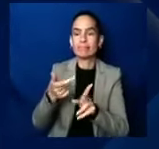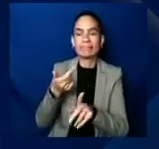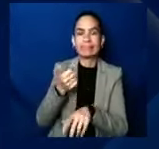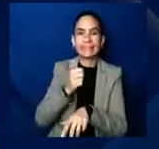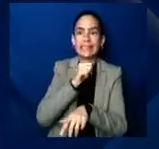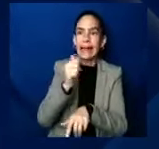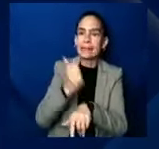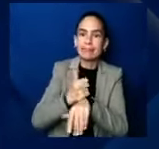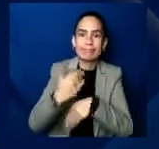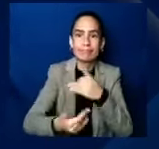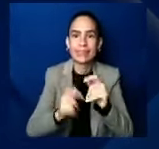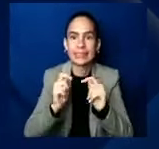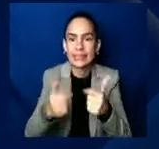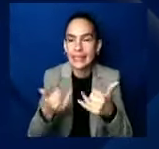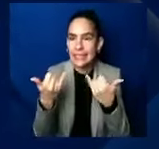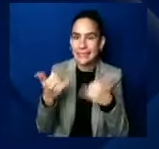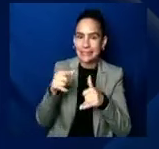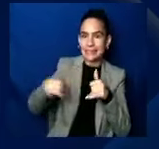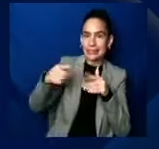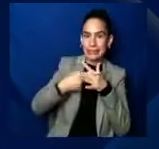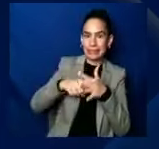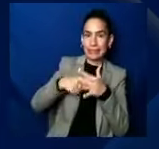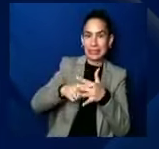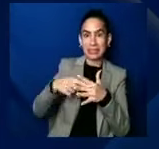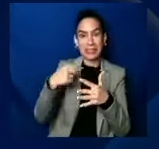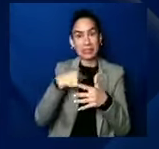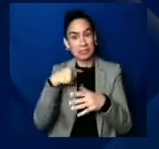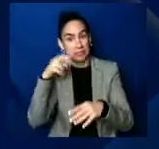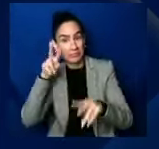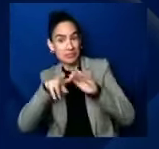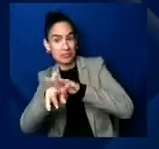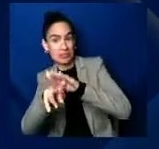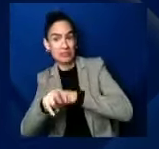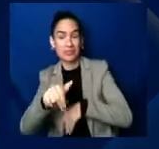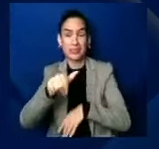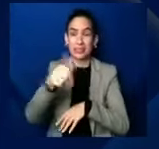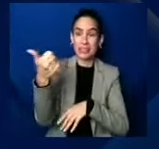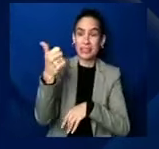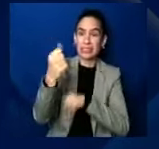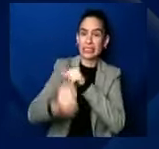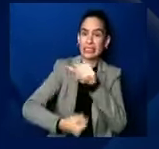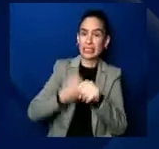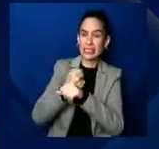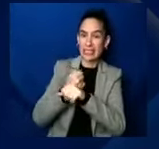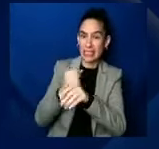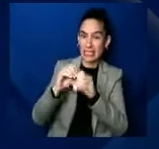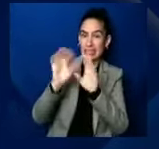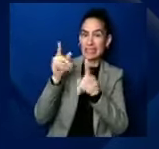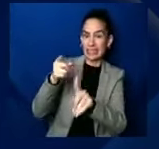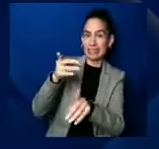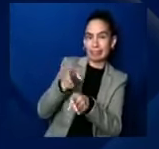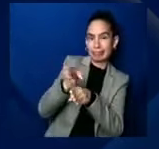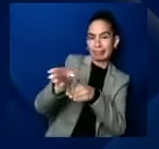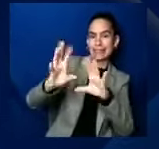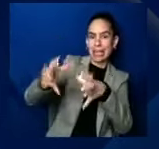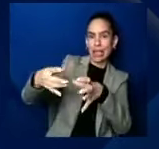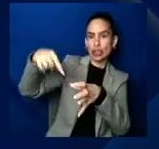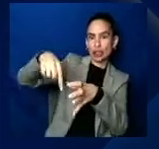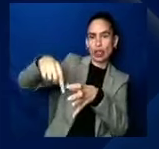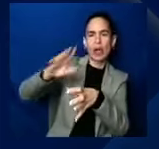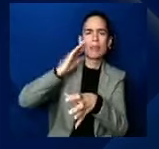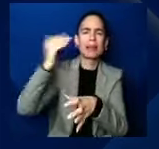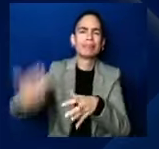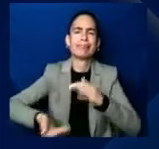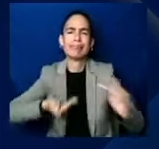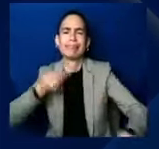10 years, this sector is going to look very obvious. It is going to have, uh, it's going to employ a lot of people. It's going to generate a lot of great